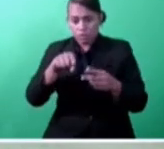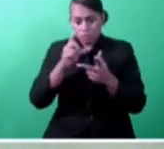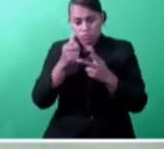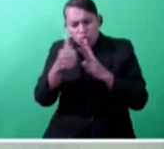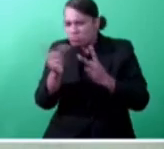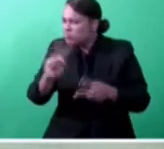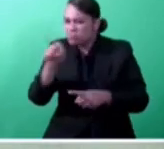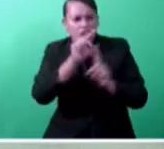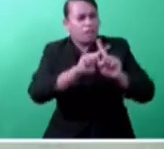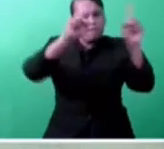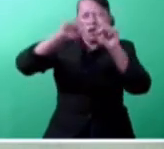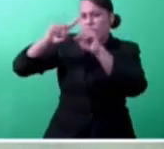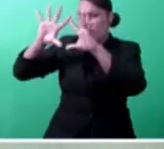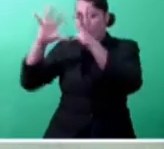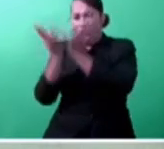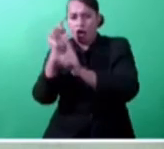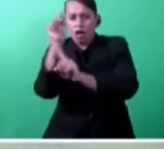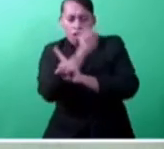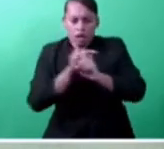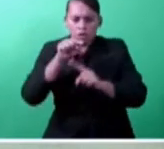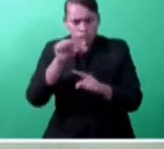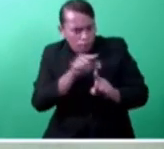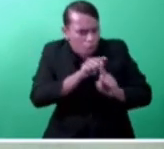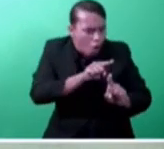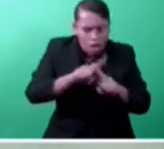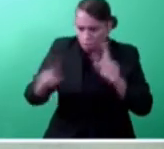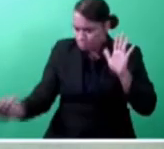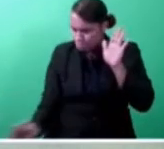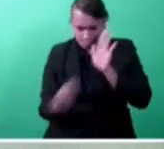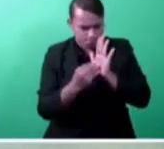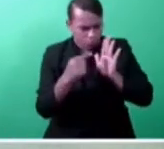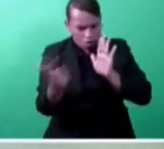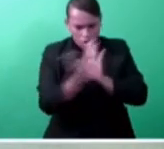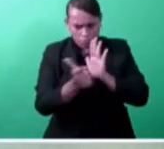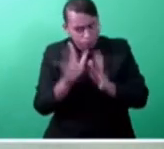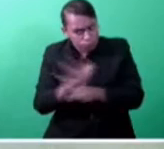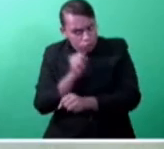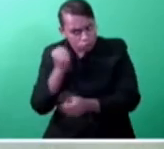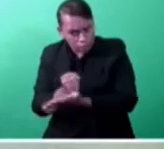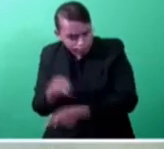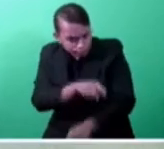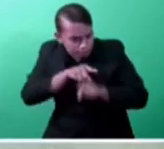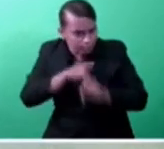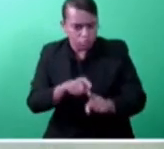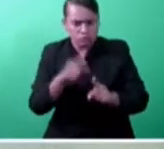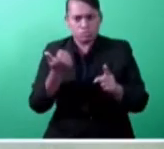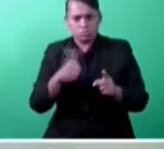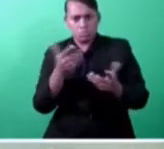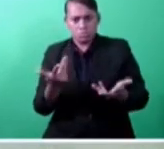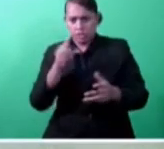that carefully enforce the law through various proactive mechanisms including spot checks and penalties.